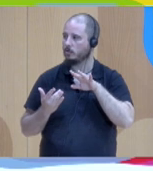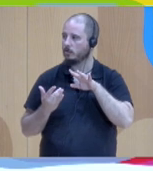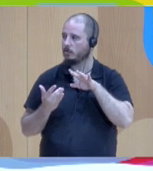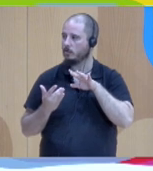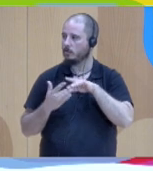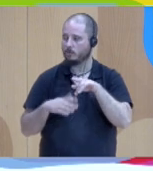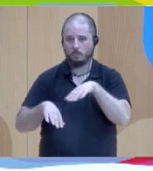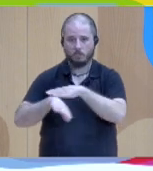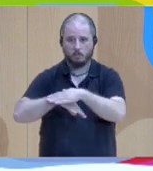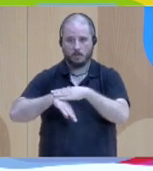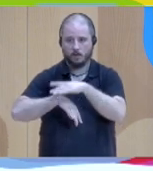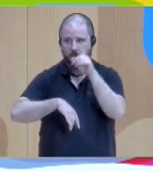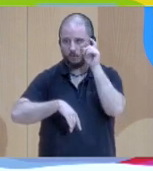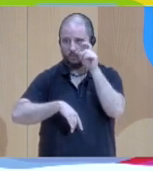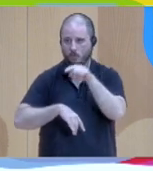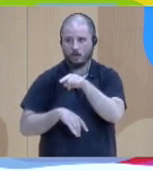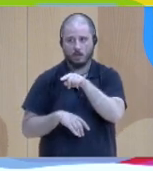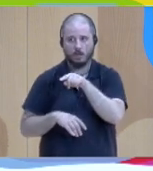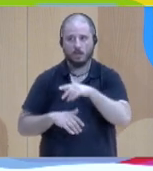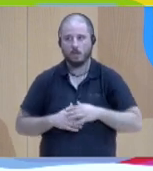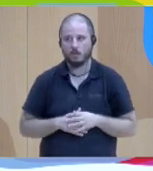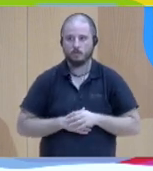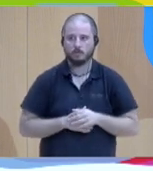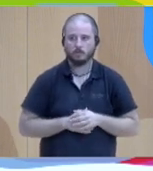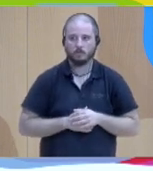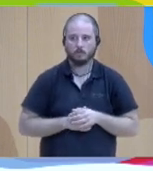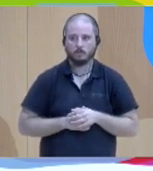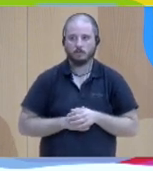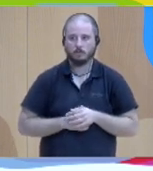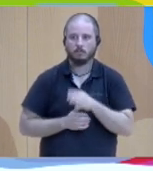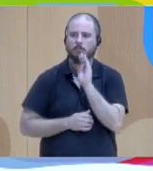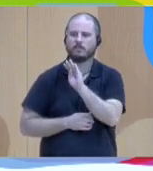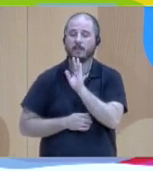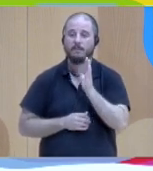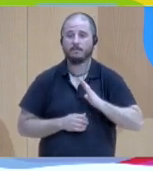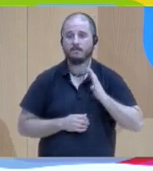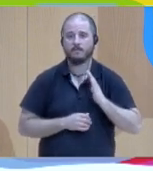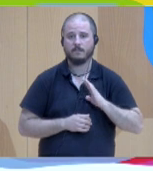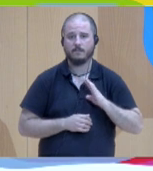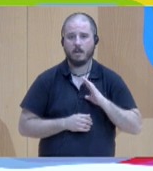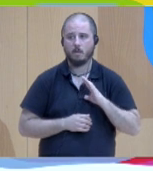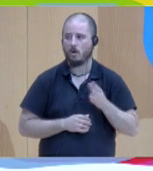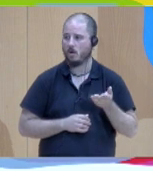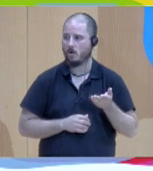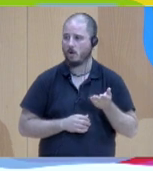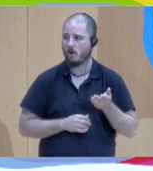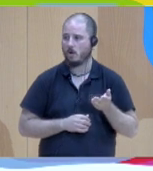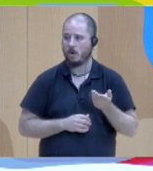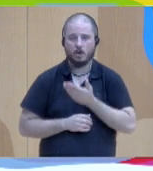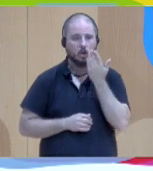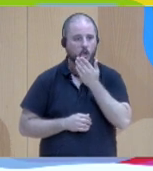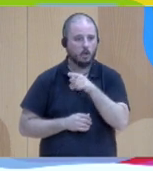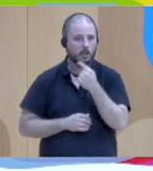the minister and the officials please tell the schools to stop this you mustn't